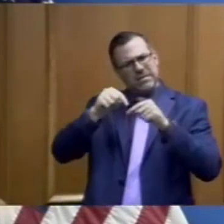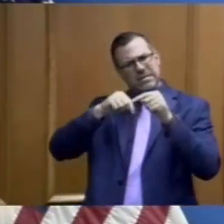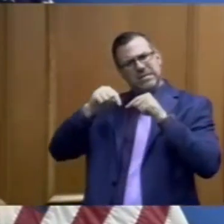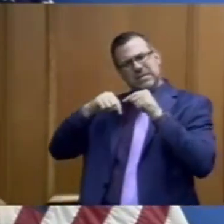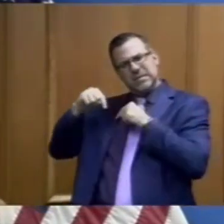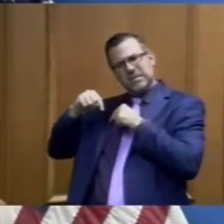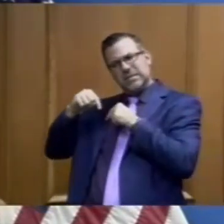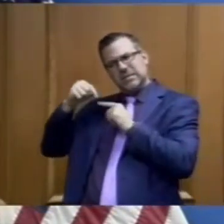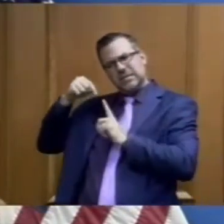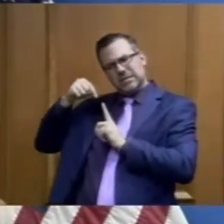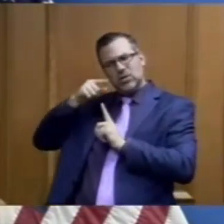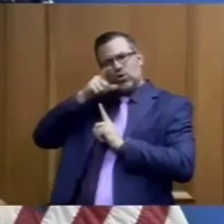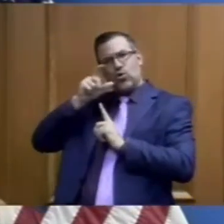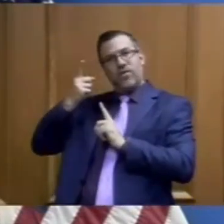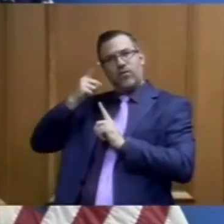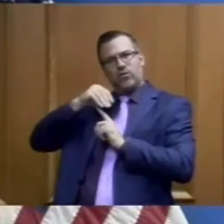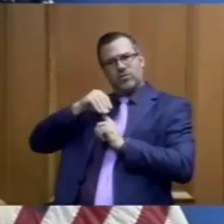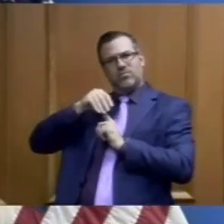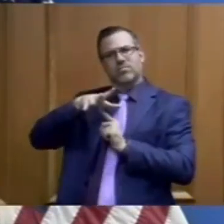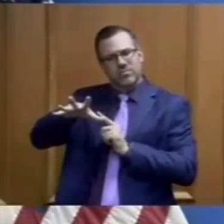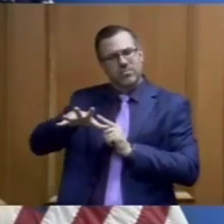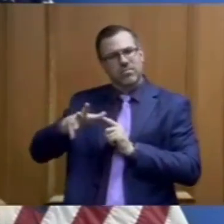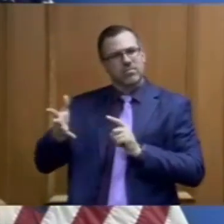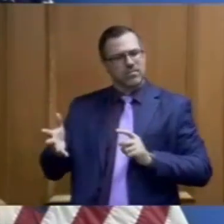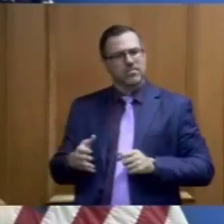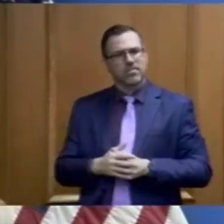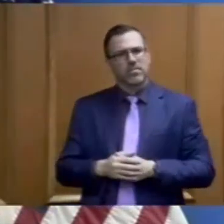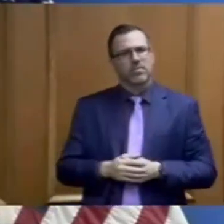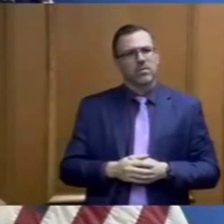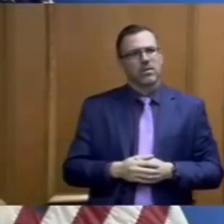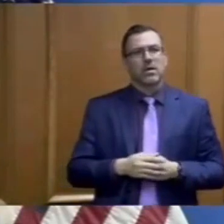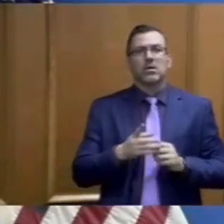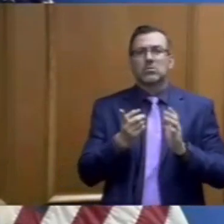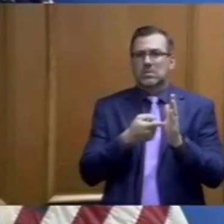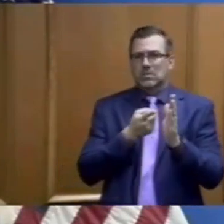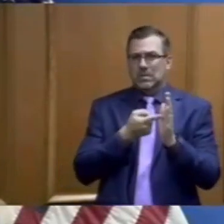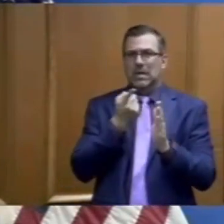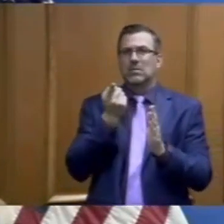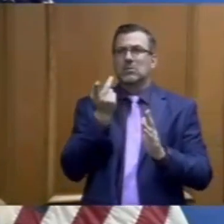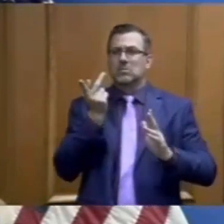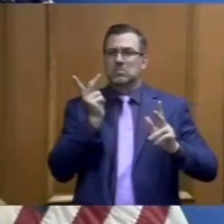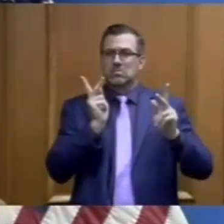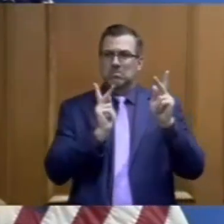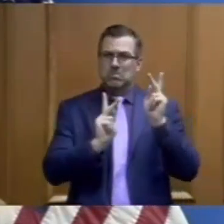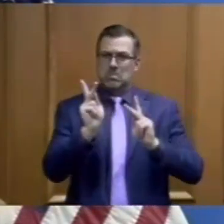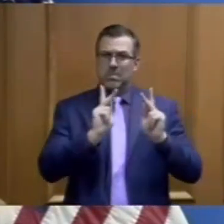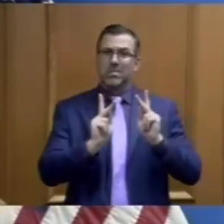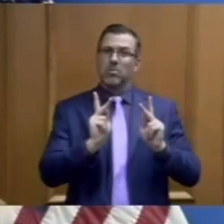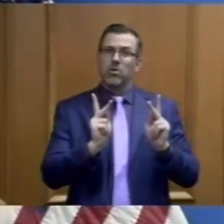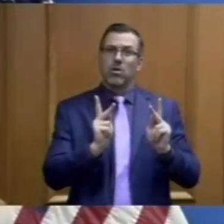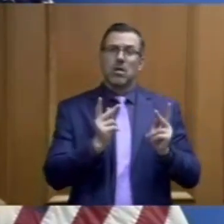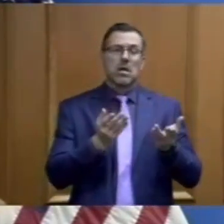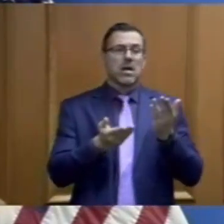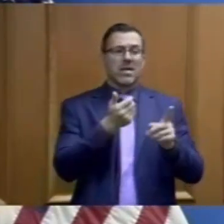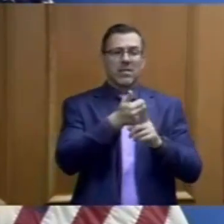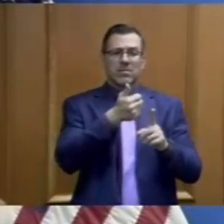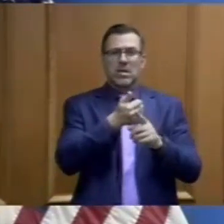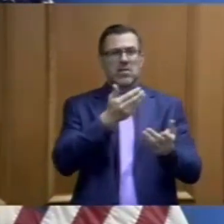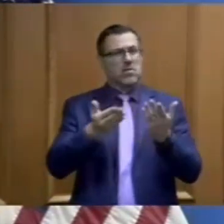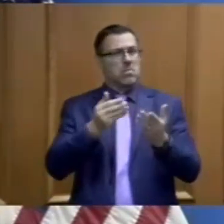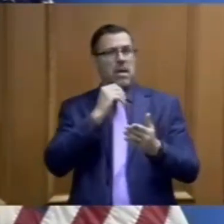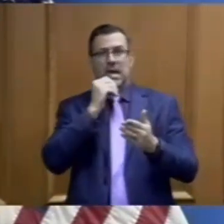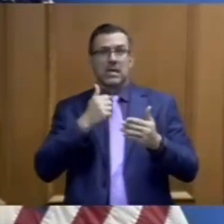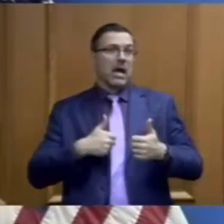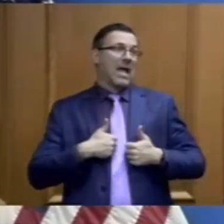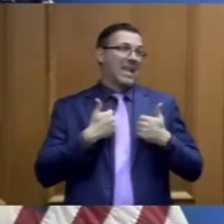many cases, asymptomatic individuals in our facilities just because they may have lived in a unit where an individual